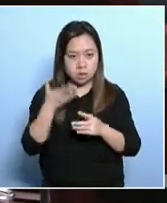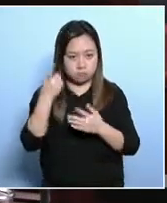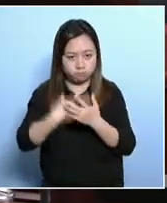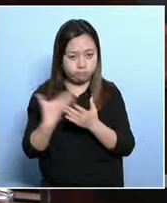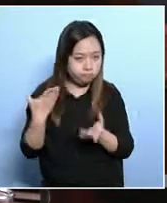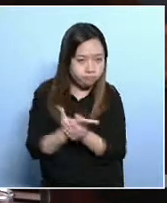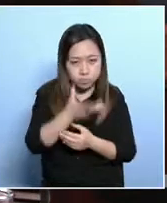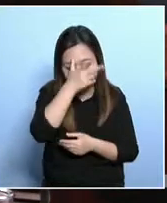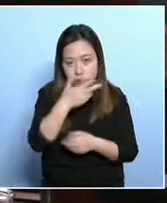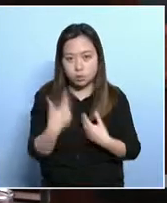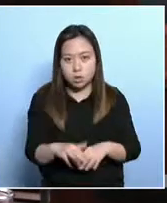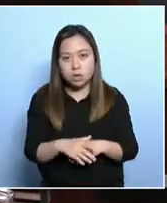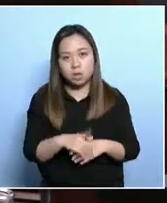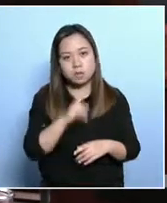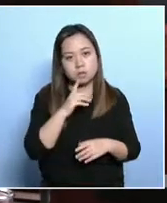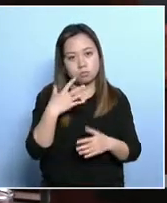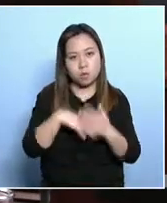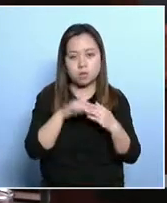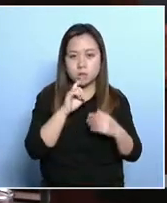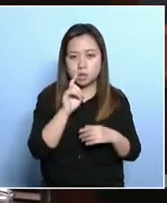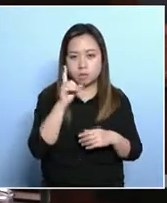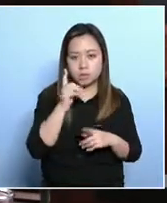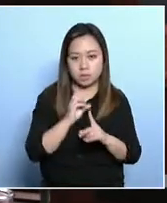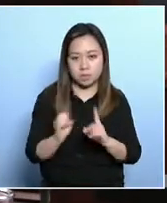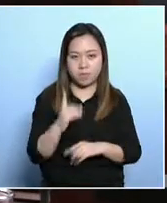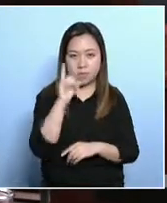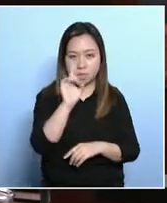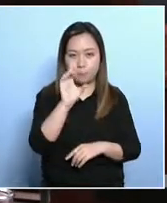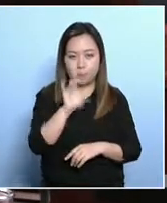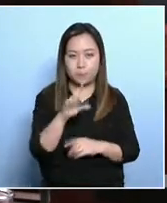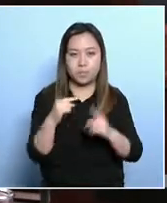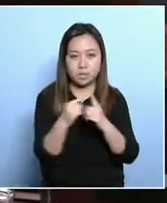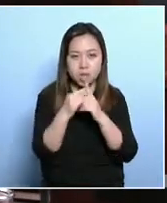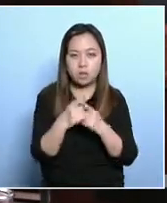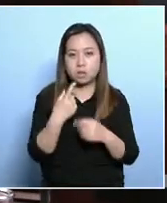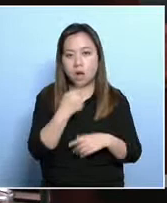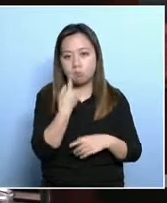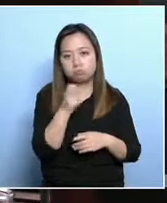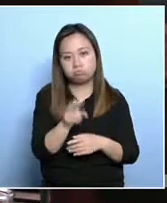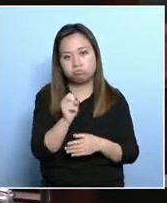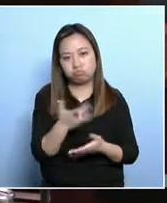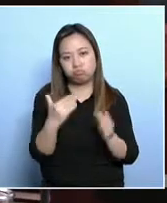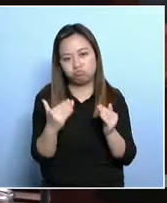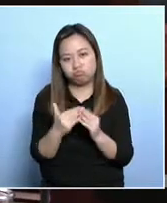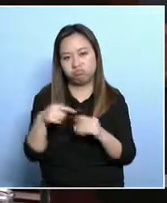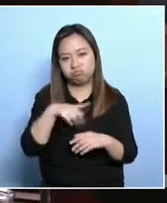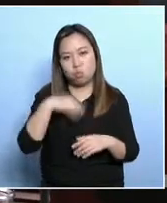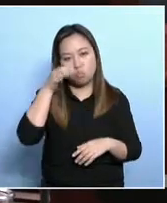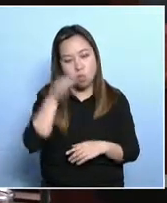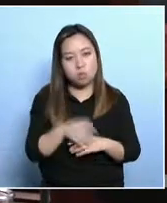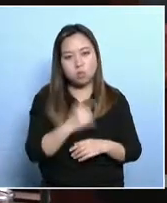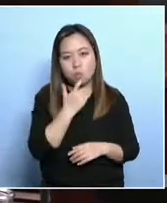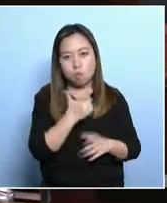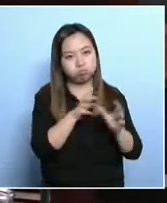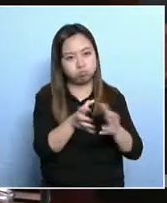is poor. Now, even after policy intervention, nearly 15% of the population live in